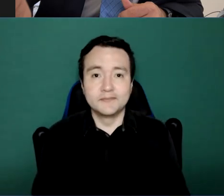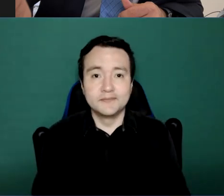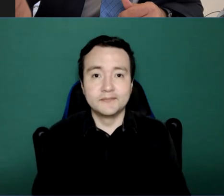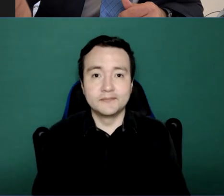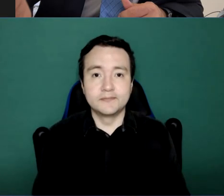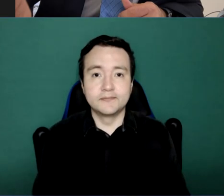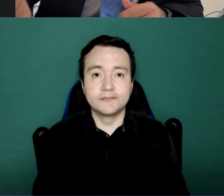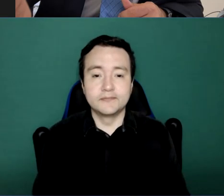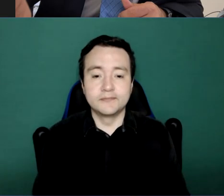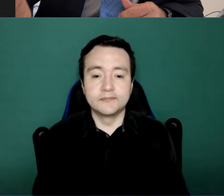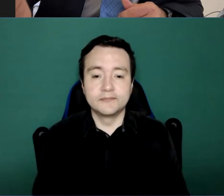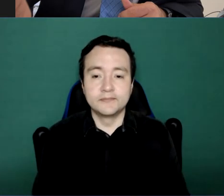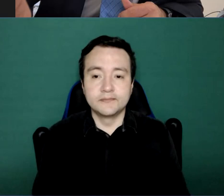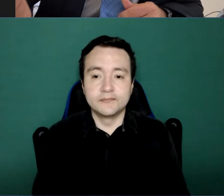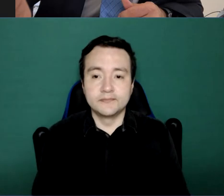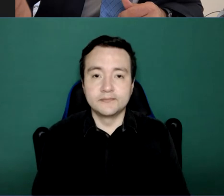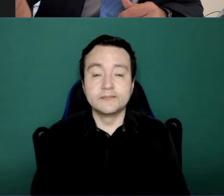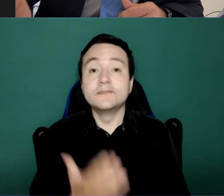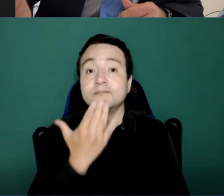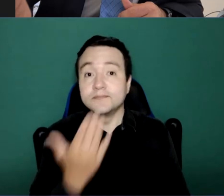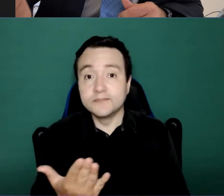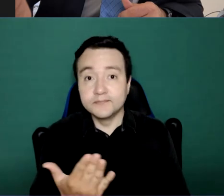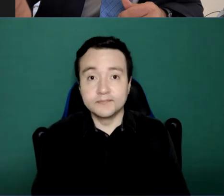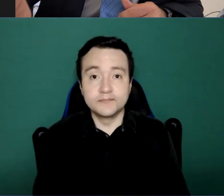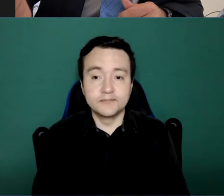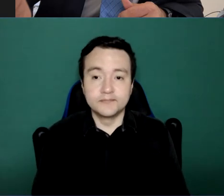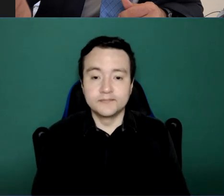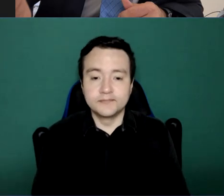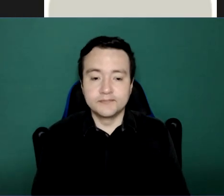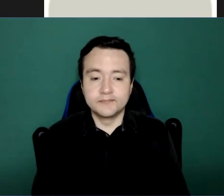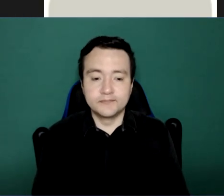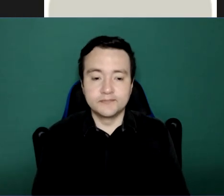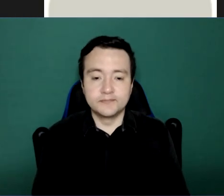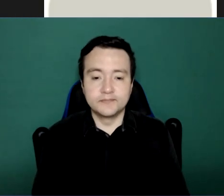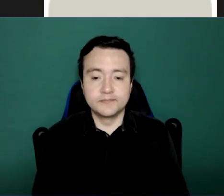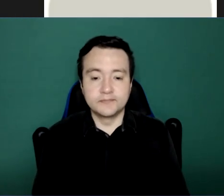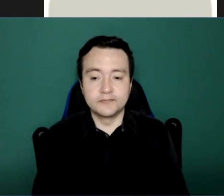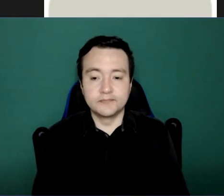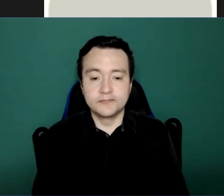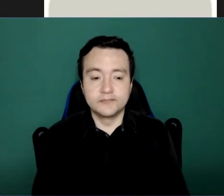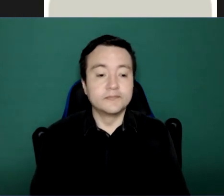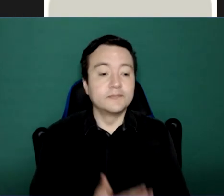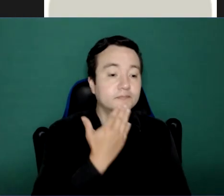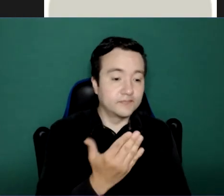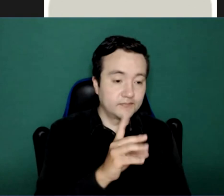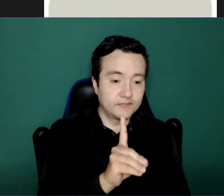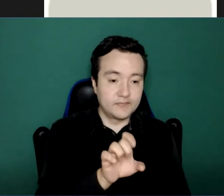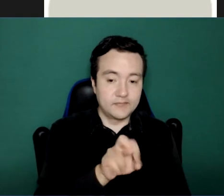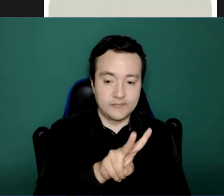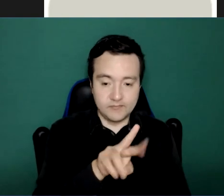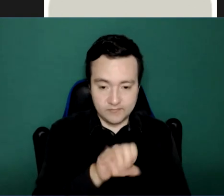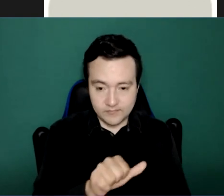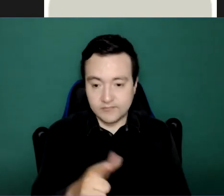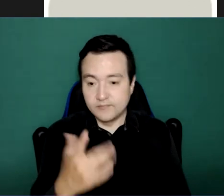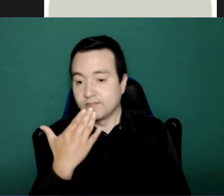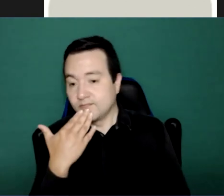Thank you. Thank you, Dr. Kestel. Thank you, Honorable Minister. you, thank you, and good